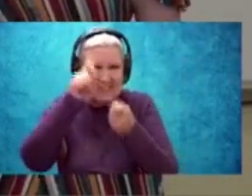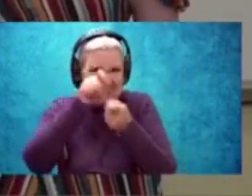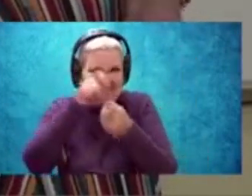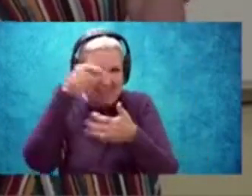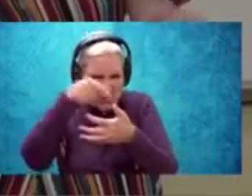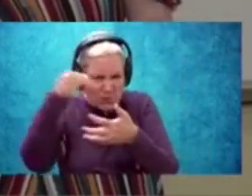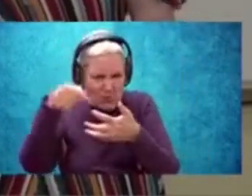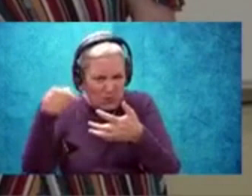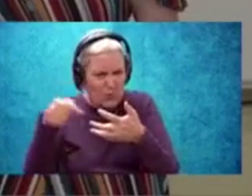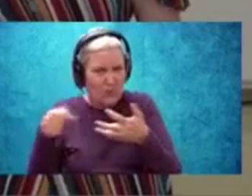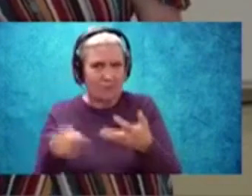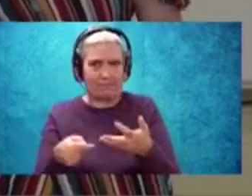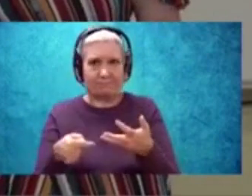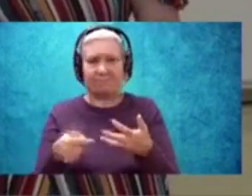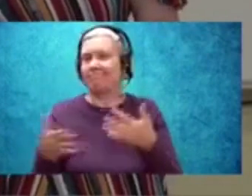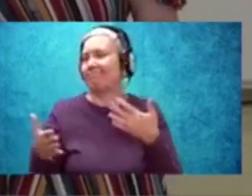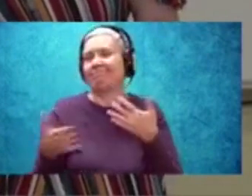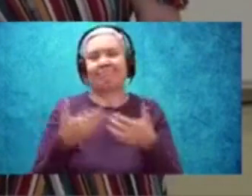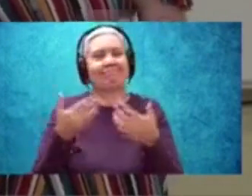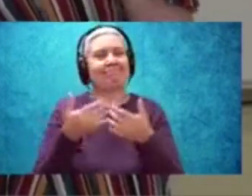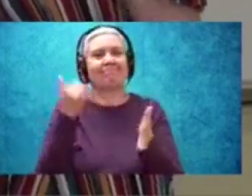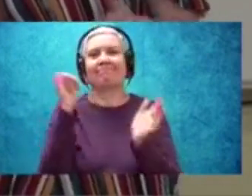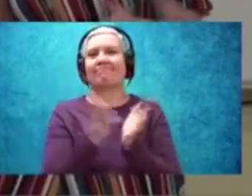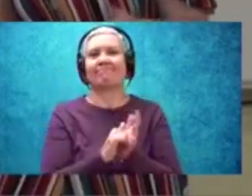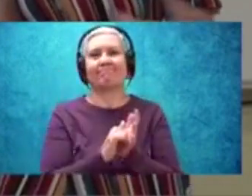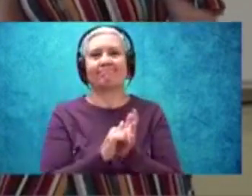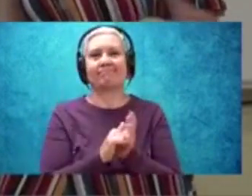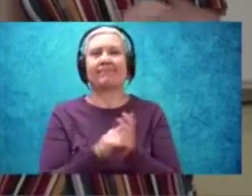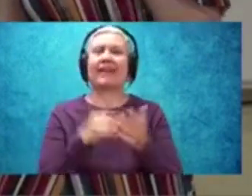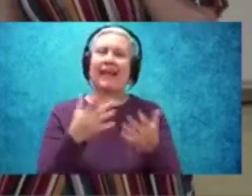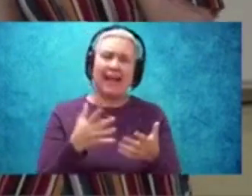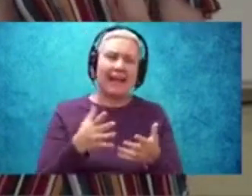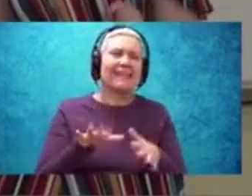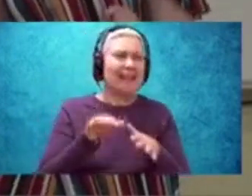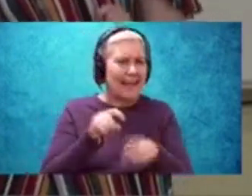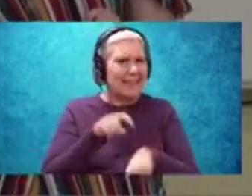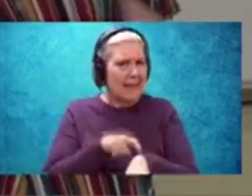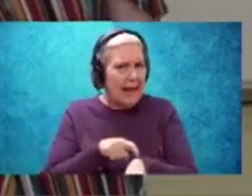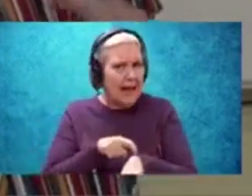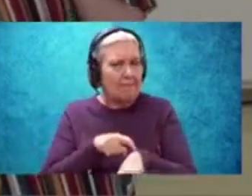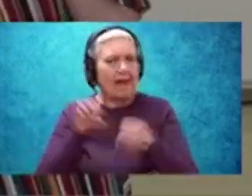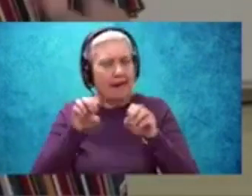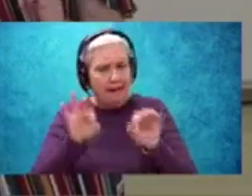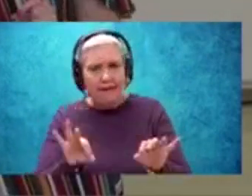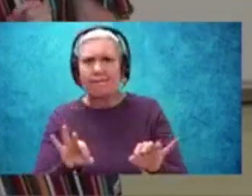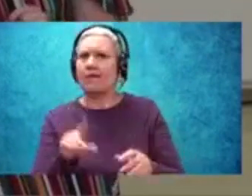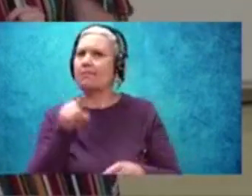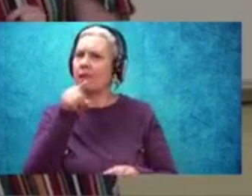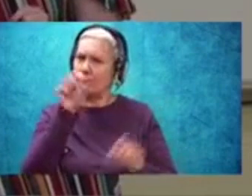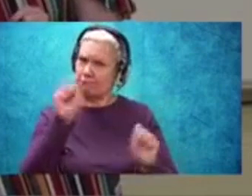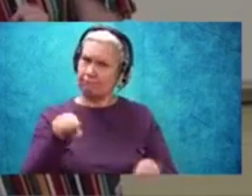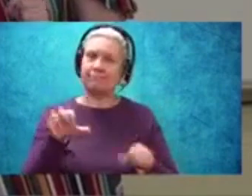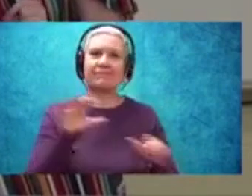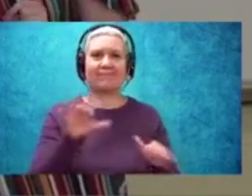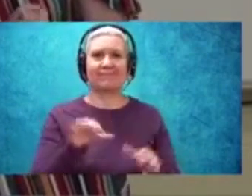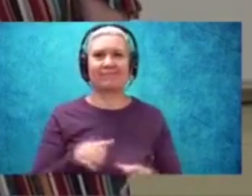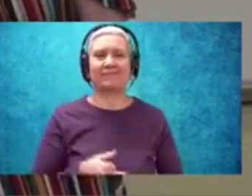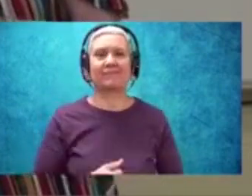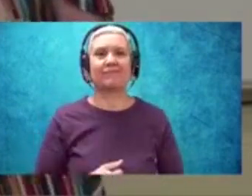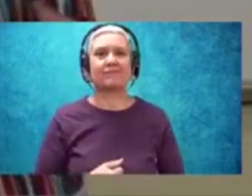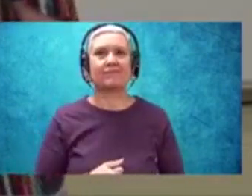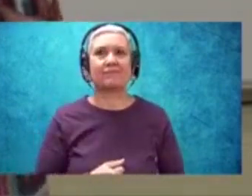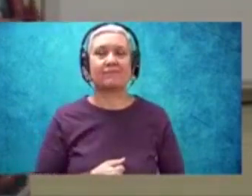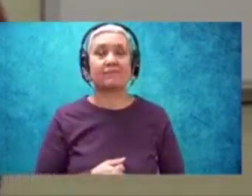And guys, it's as simple as that. It takes a little bit of time and a little bit of effort, but you can do it. Okay?